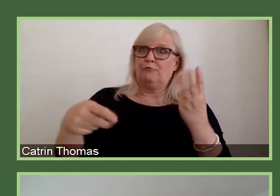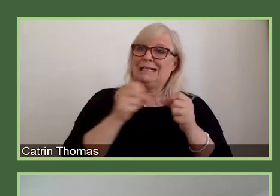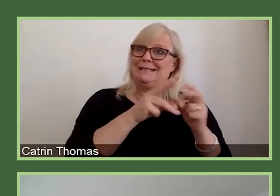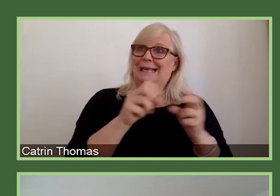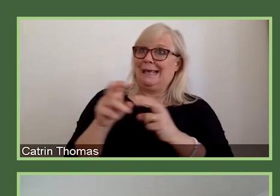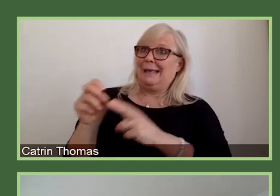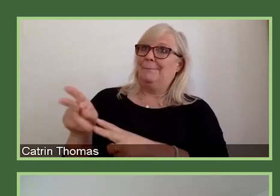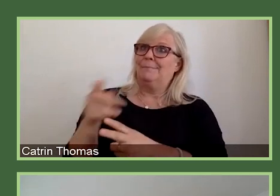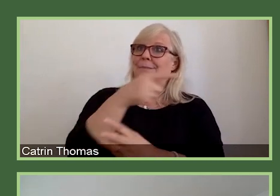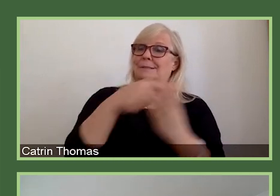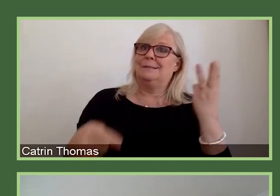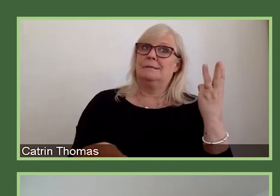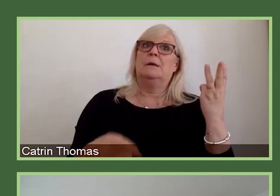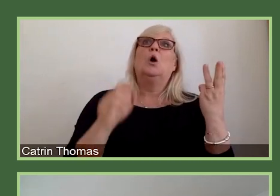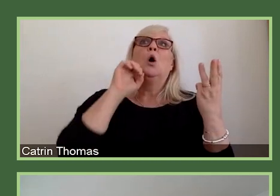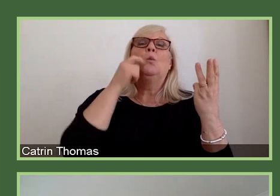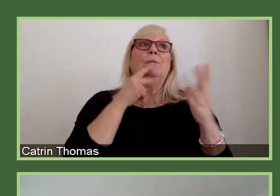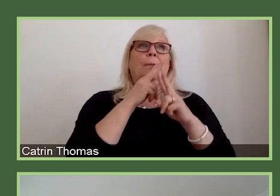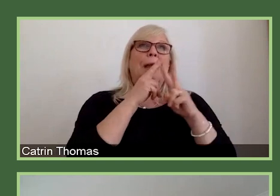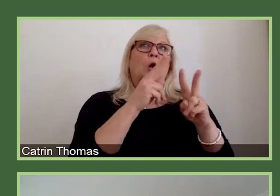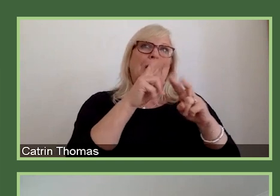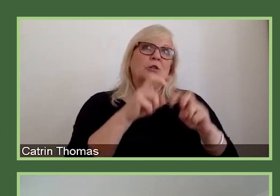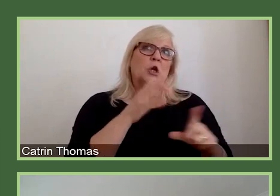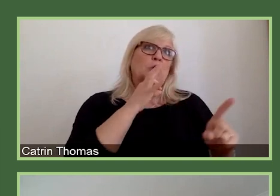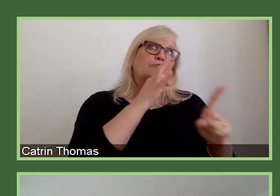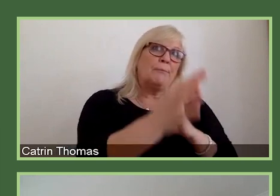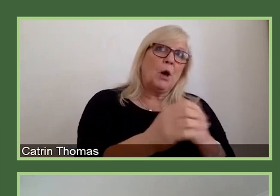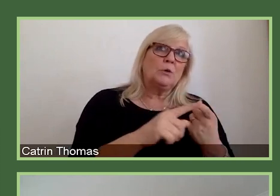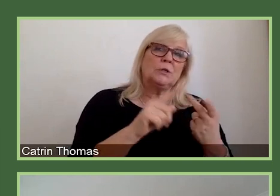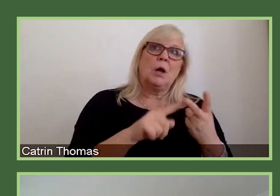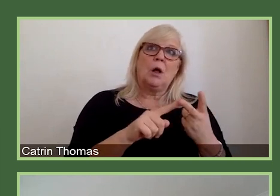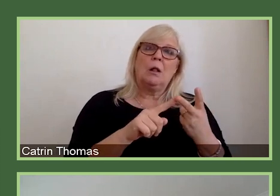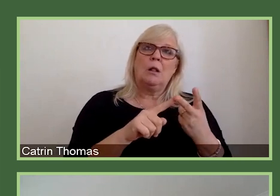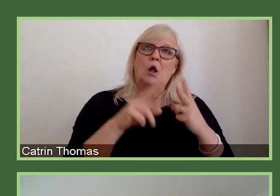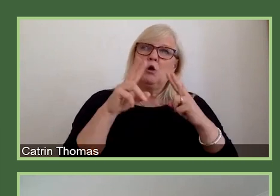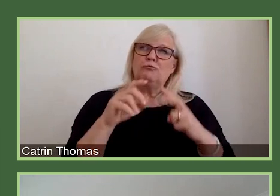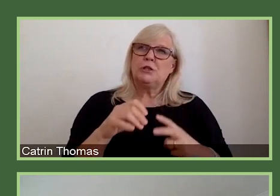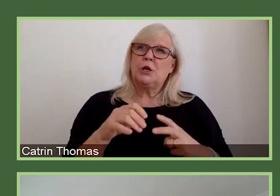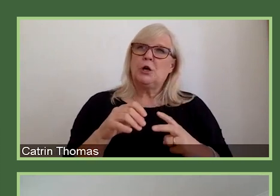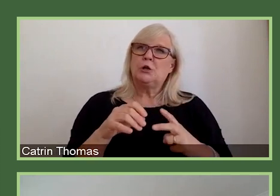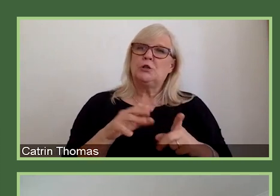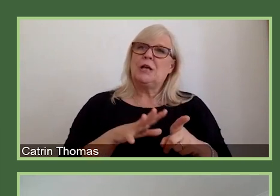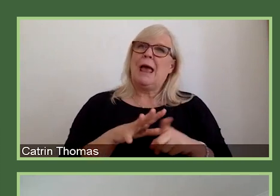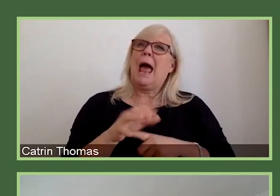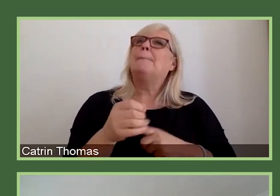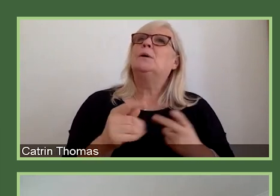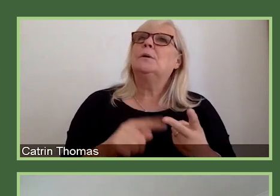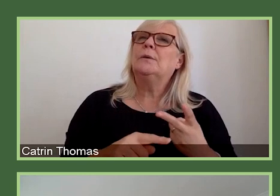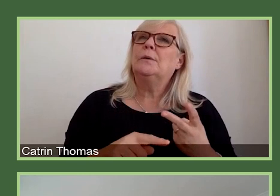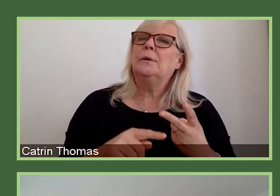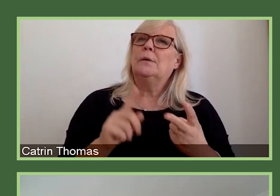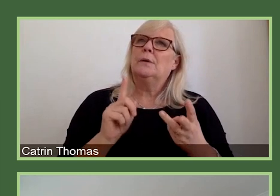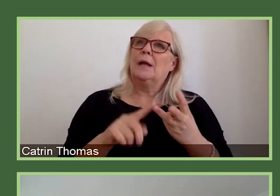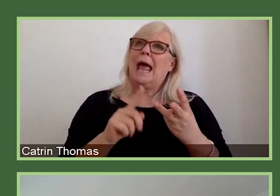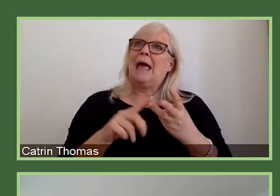the research proposal. We'll be looking at the research outputs of the applicant or applicants. And we'll be looking at the research